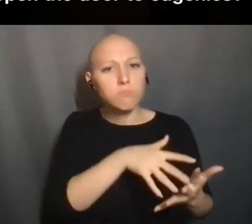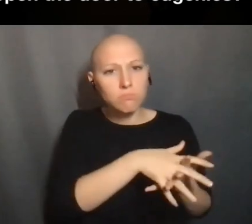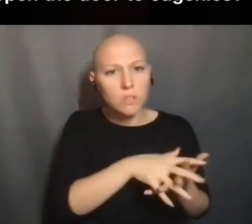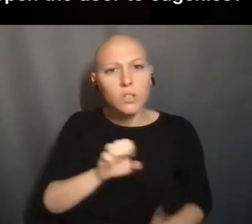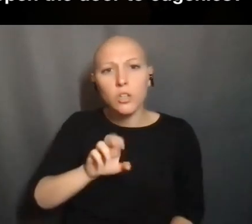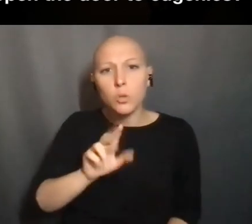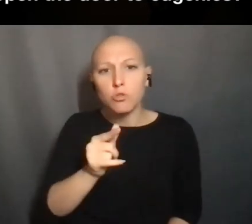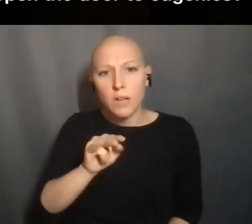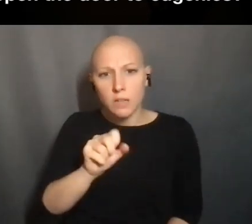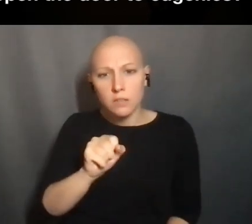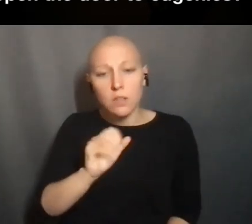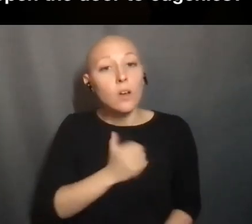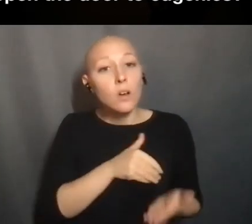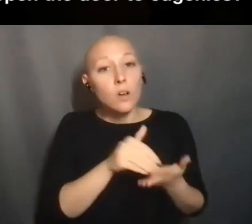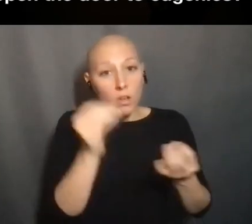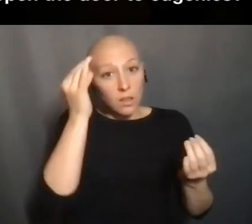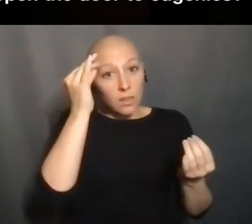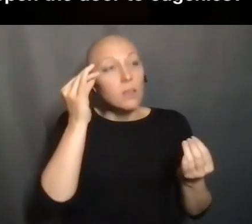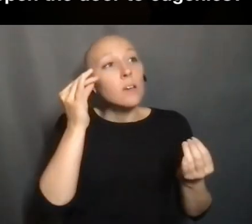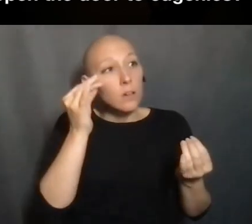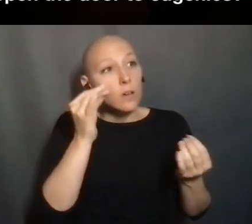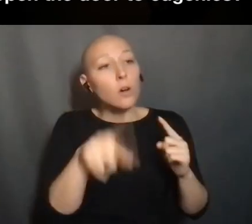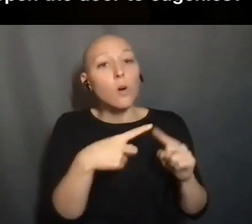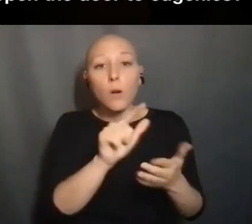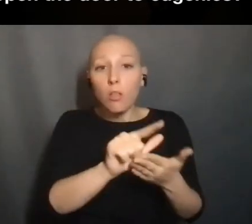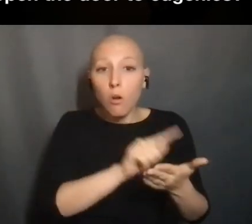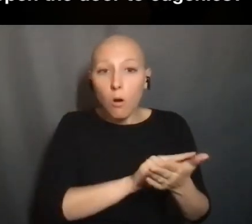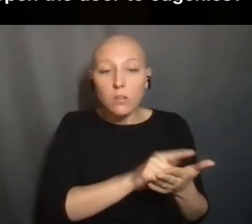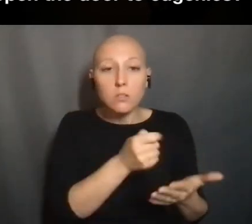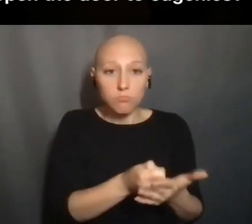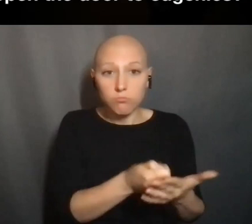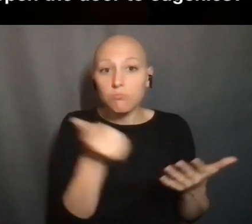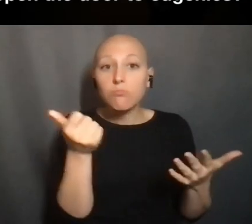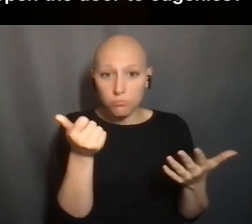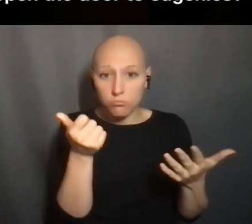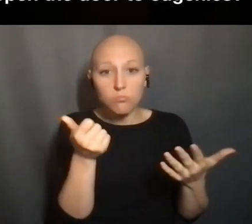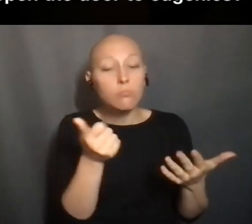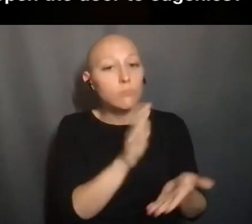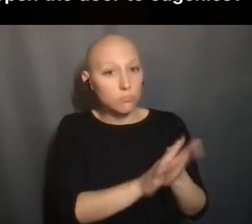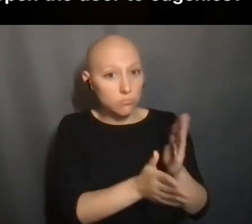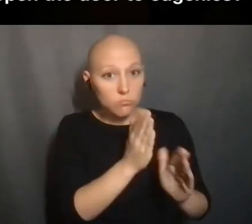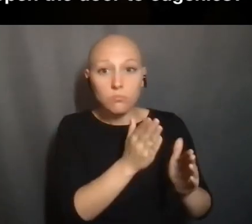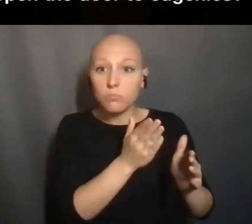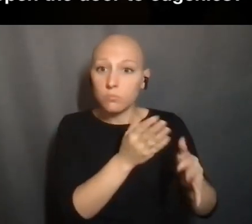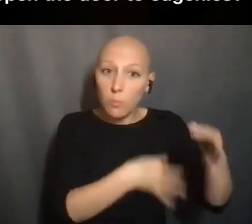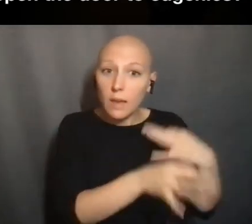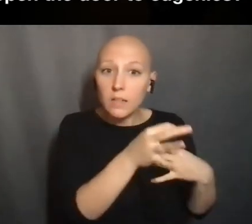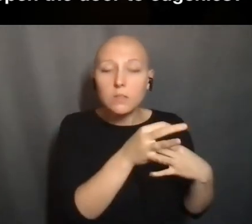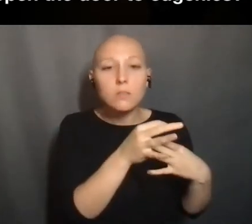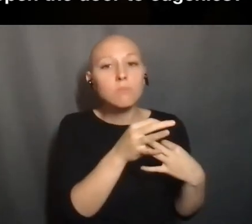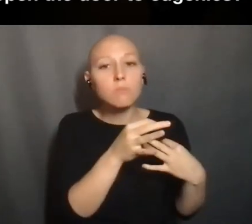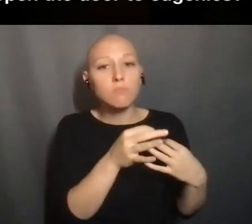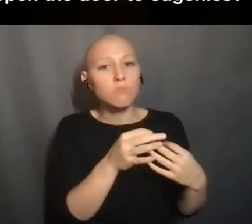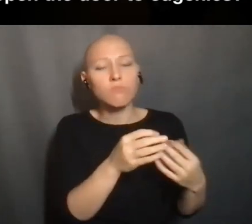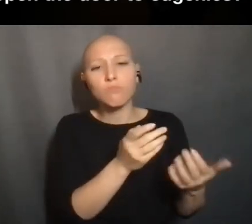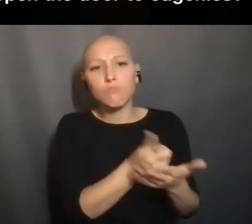EGENICS ENDED WHEN VARIOUS LAWS WERE REPEALED OR REPLACED OR NO LONGER USED.